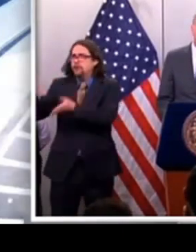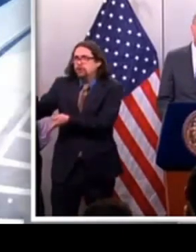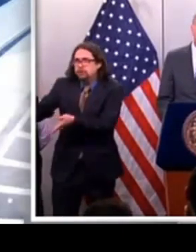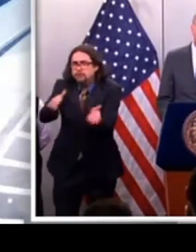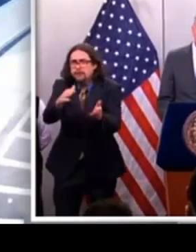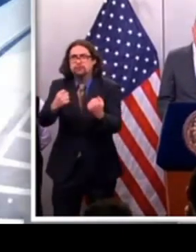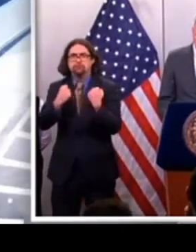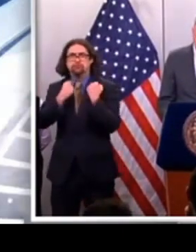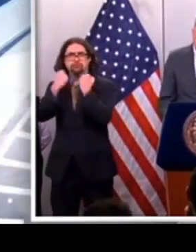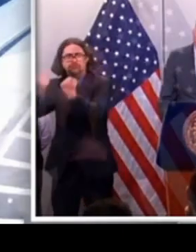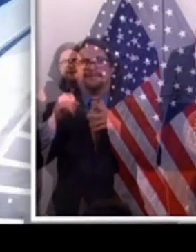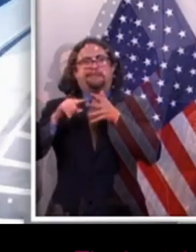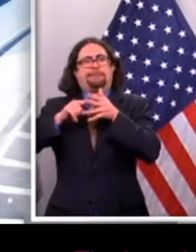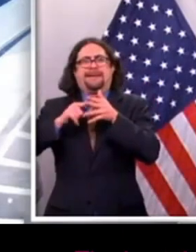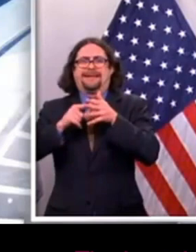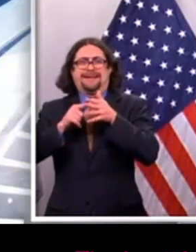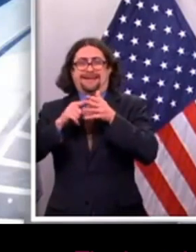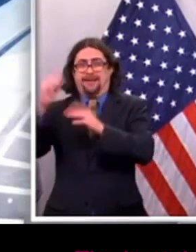emergency deepens.